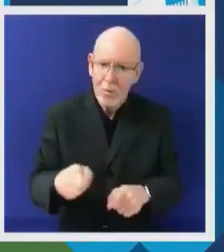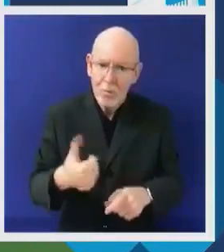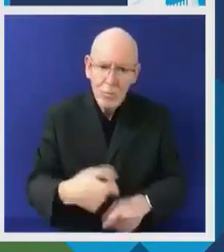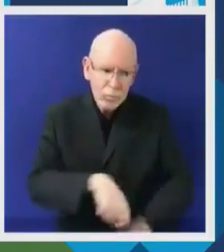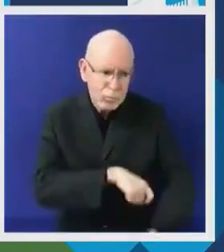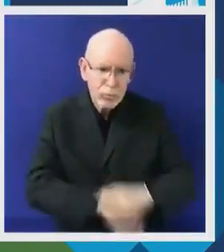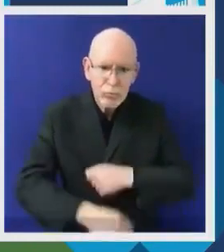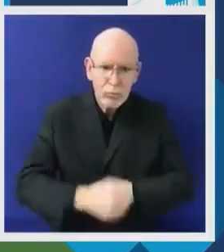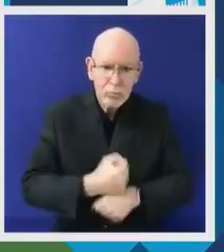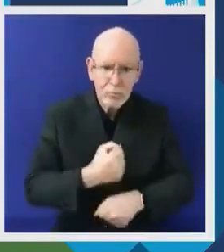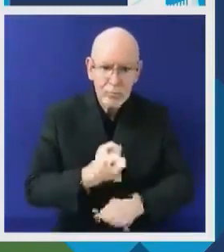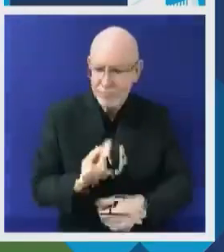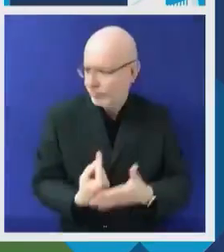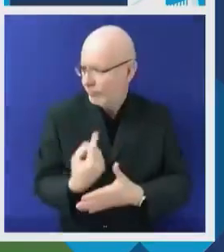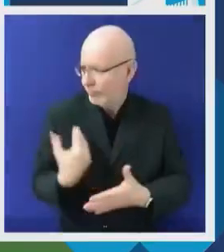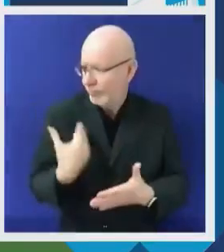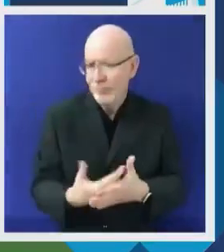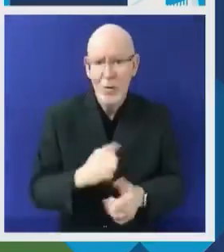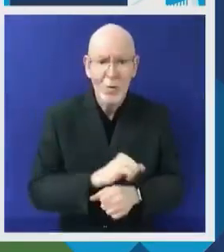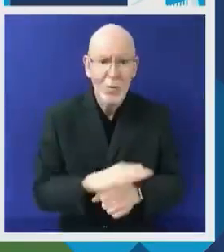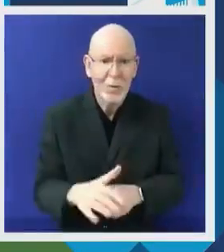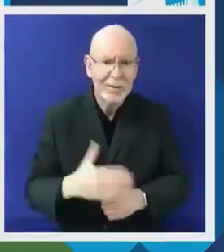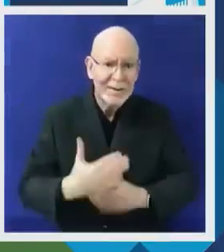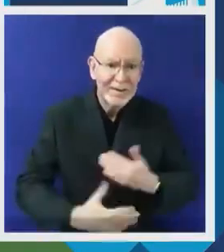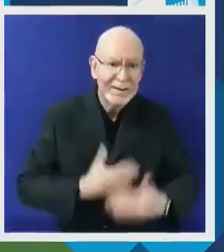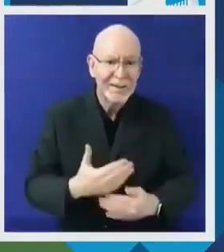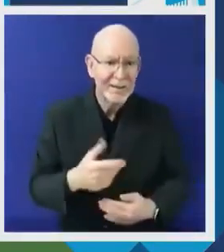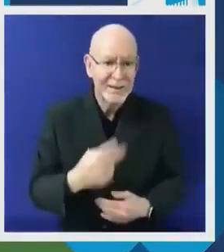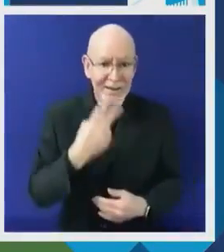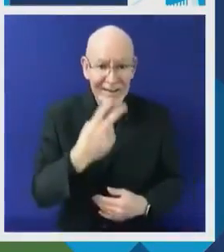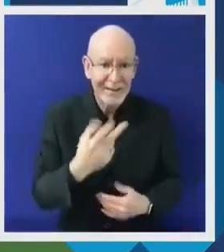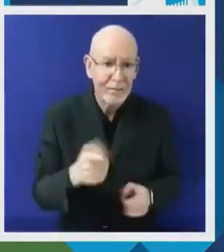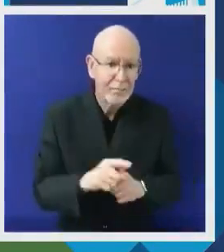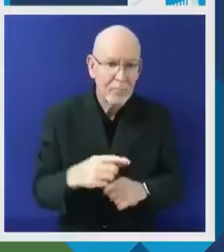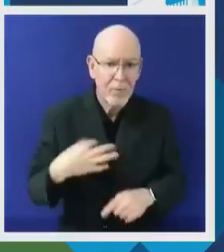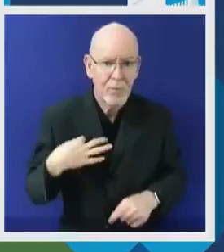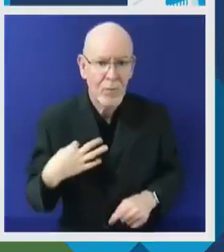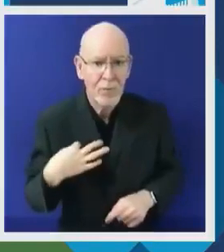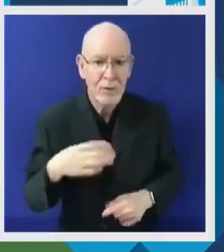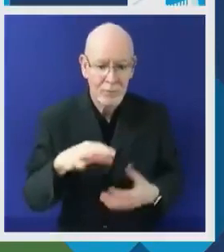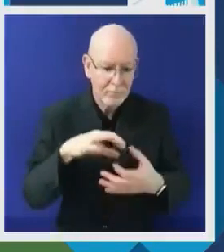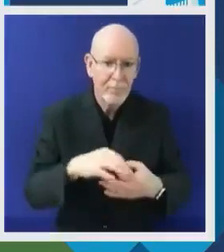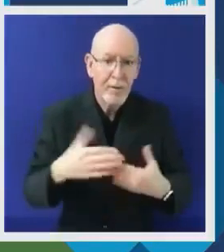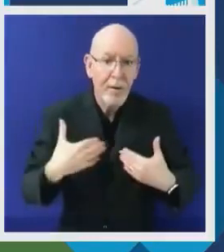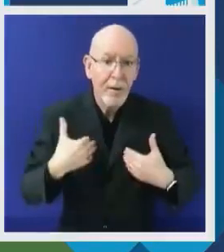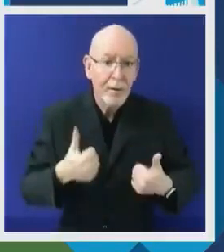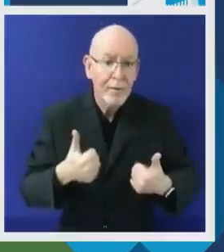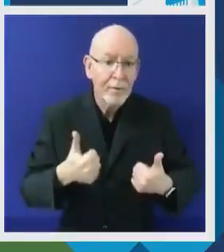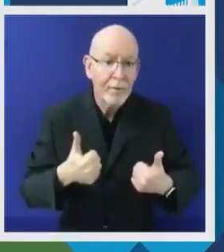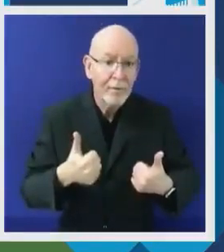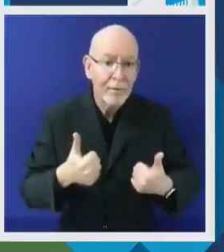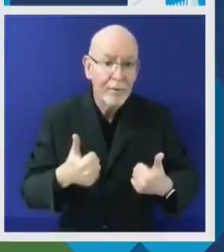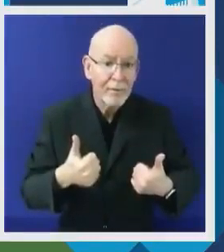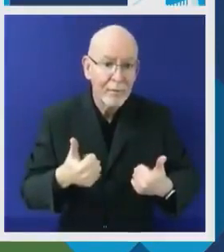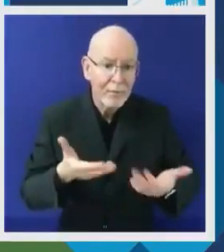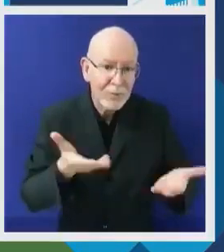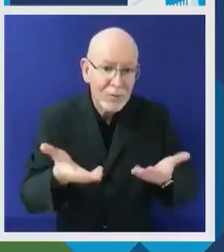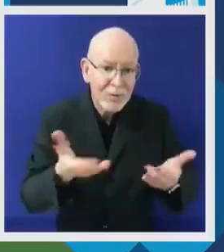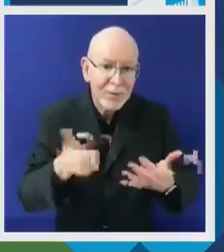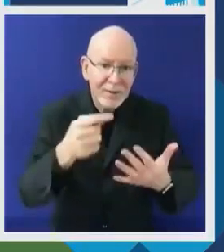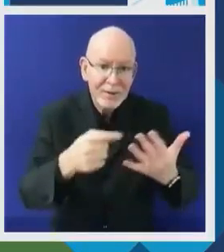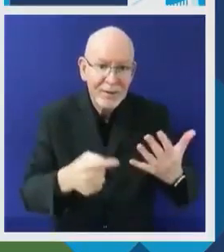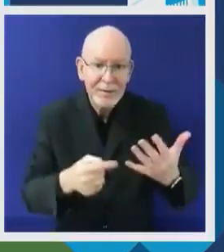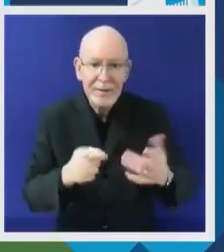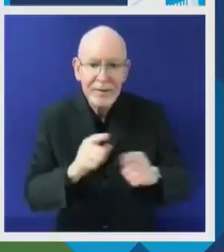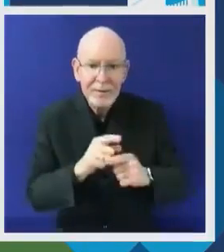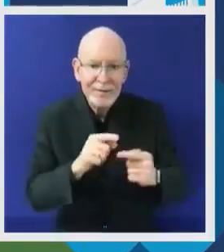What's remarkable in this is that it's often those who are furthest left behind, including the most stigmatized and the most